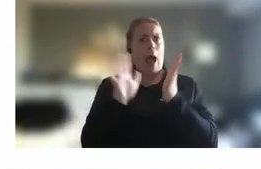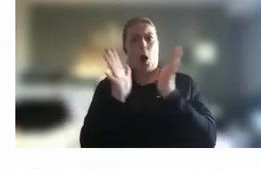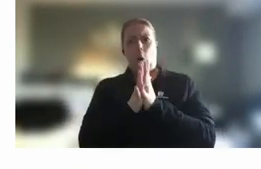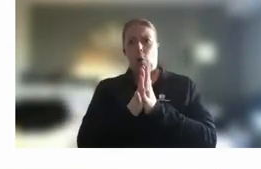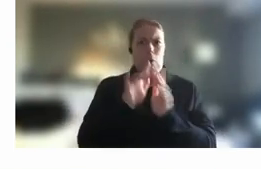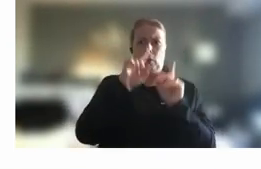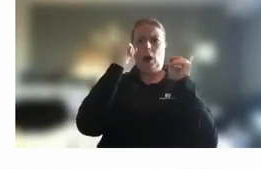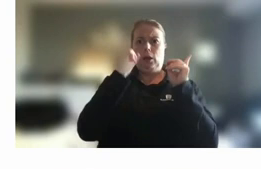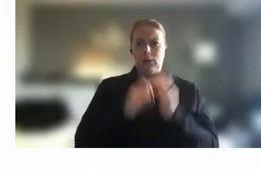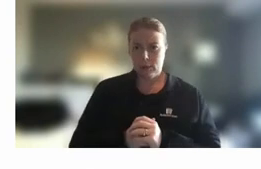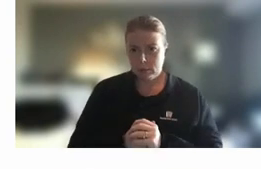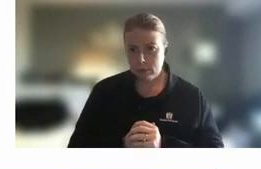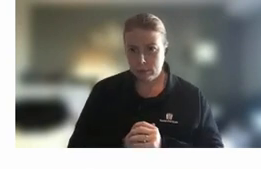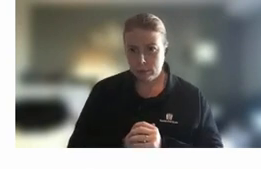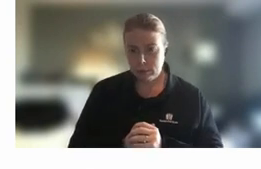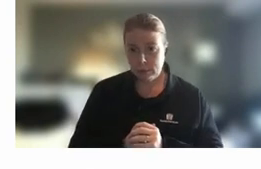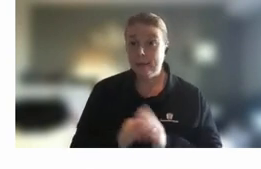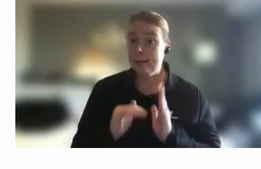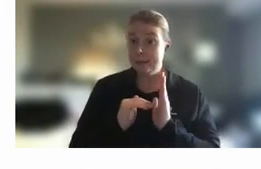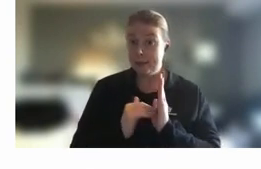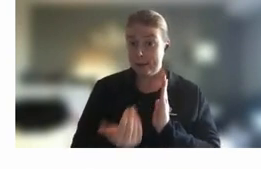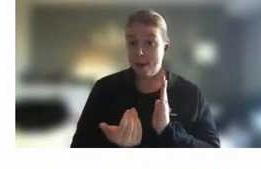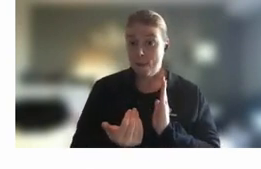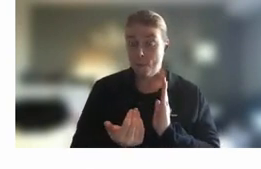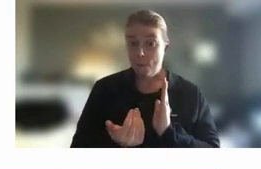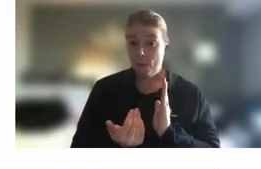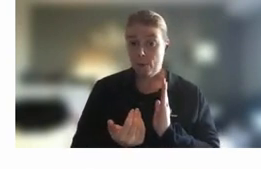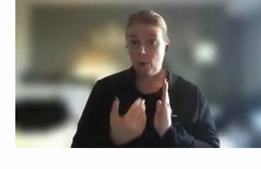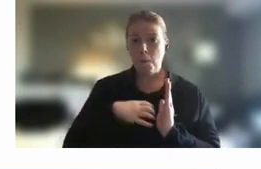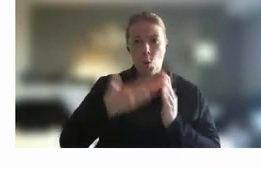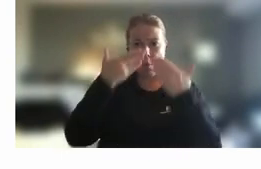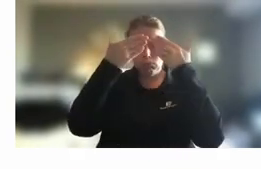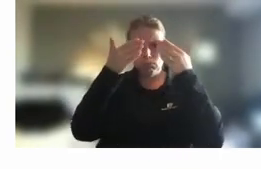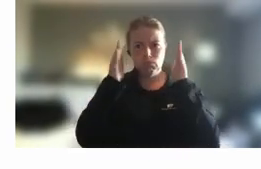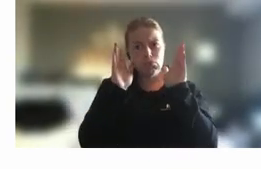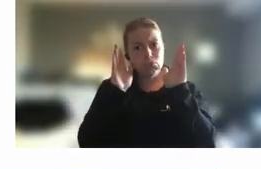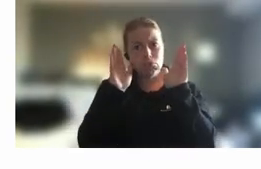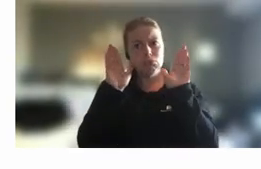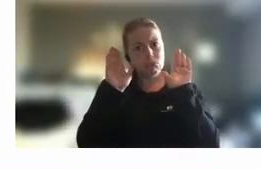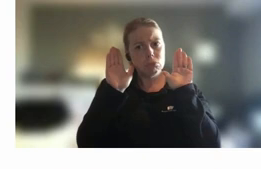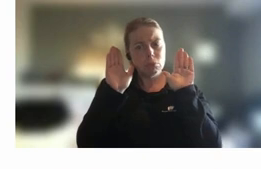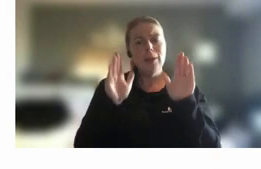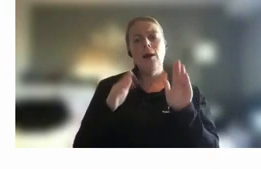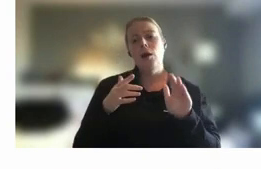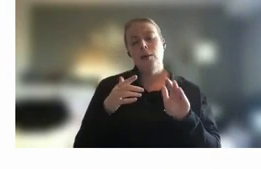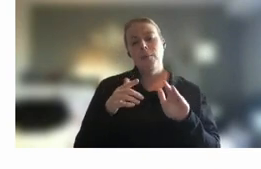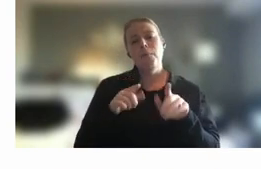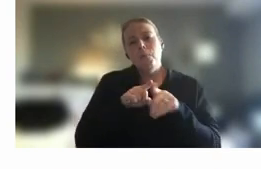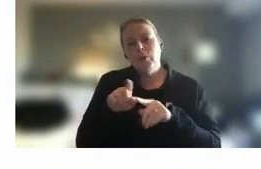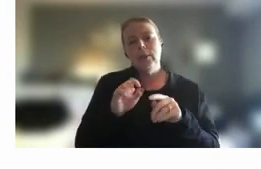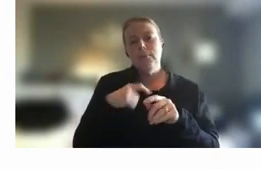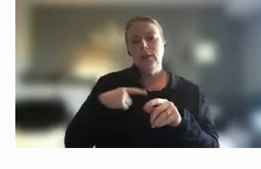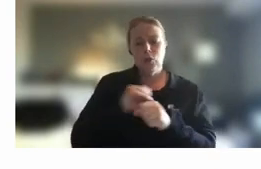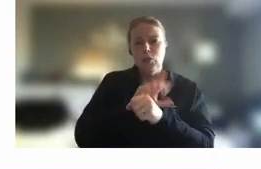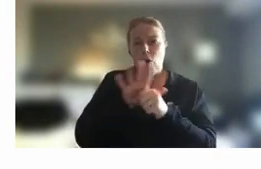whereas I think uh now there is a much more open sense and it's partly post-covid and the experiences that we all went through